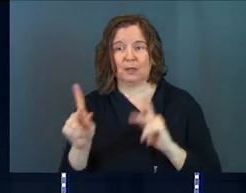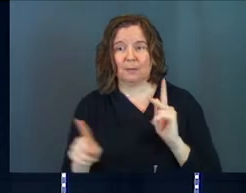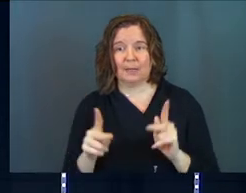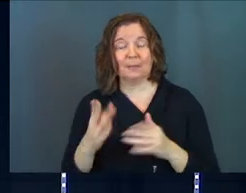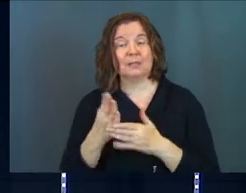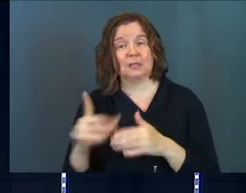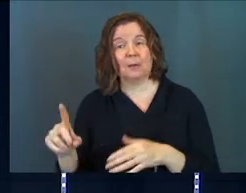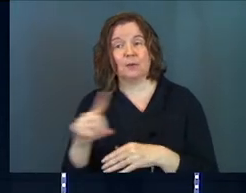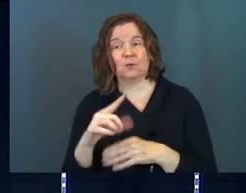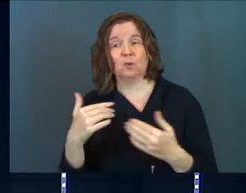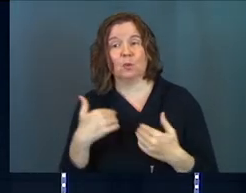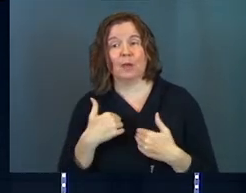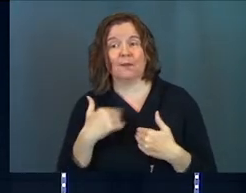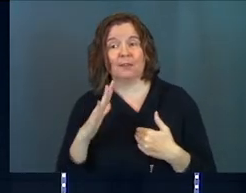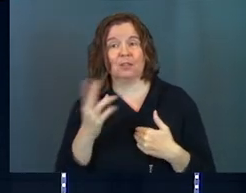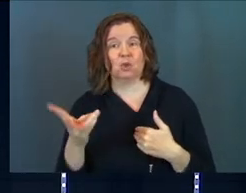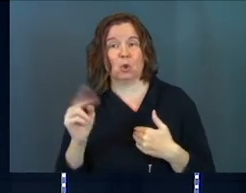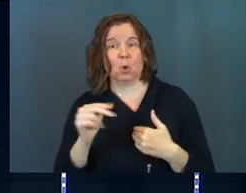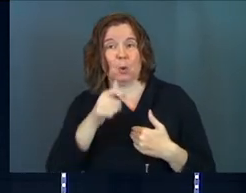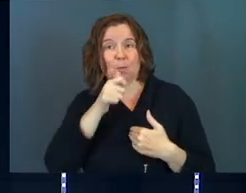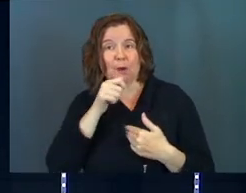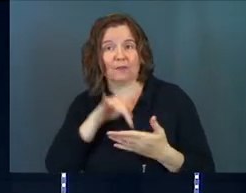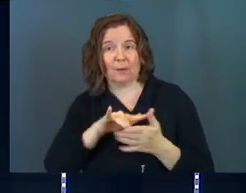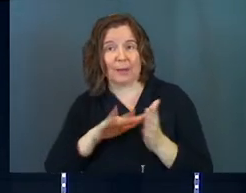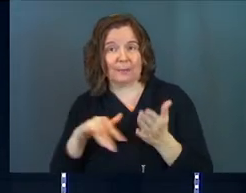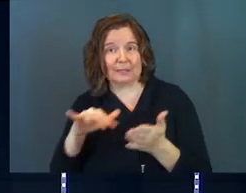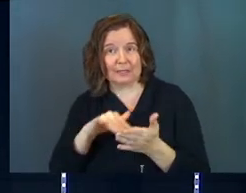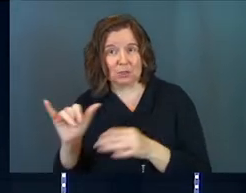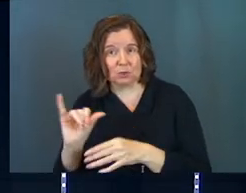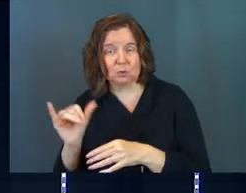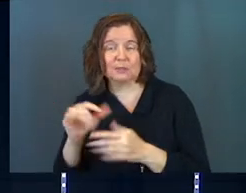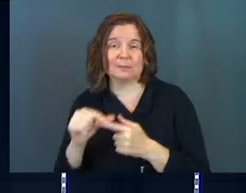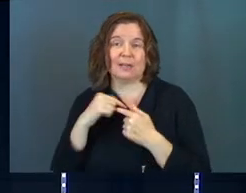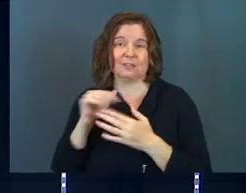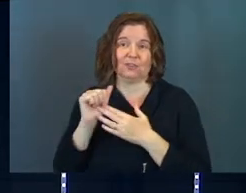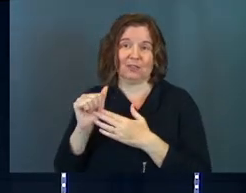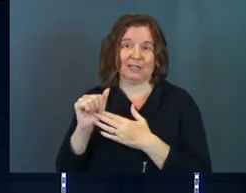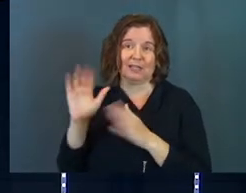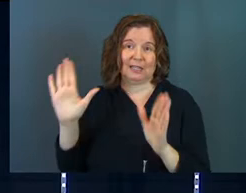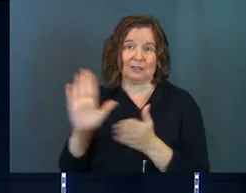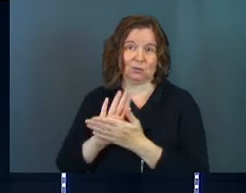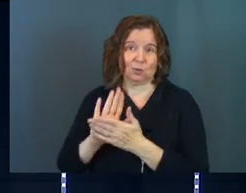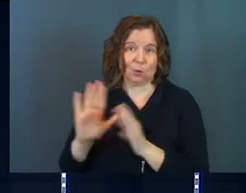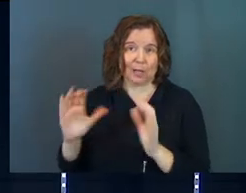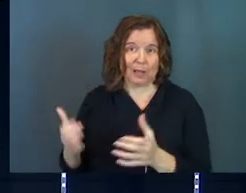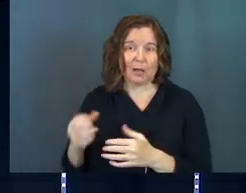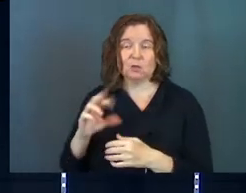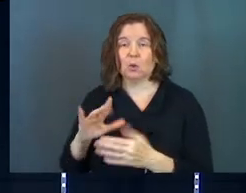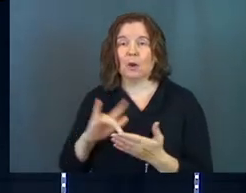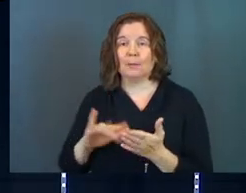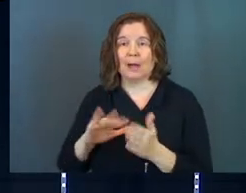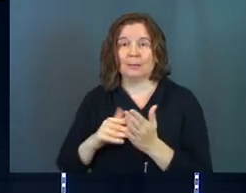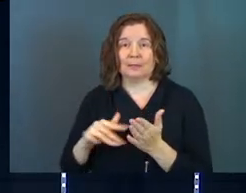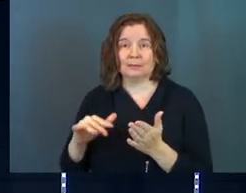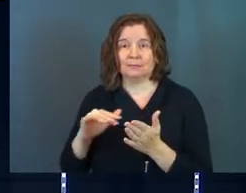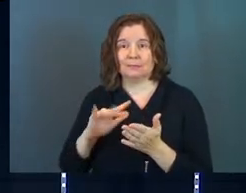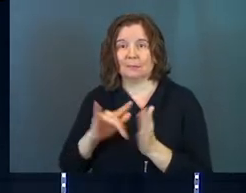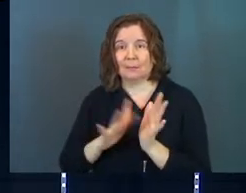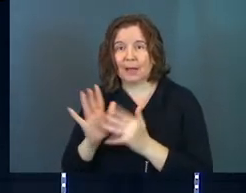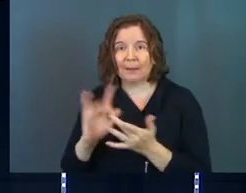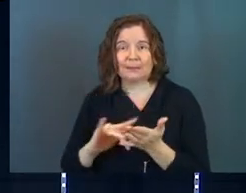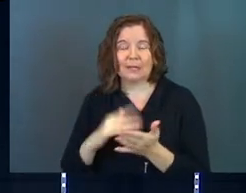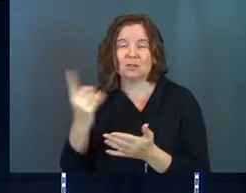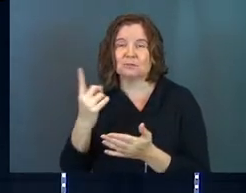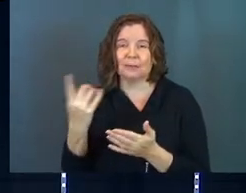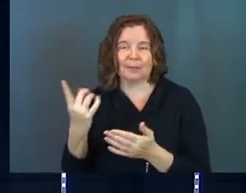people, and some of you guys have these in your own private Bible study as well, especially if you're leading a Sunday school class or a Bible study or a Sunday school,